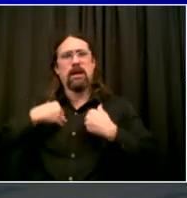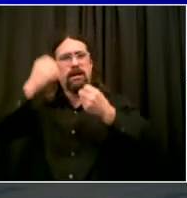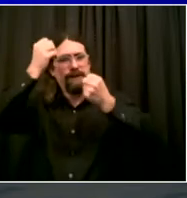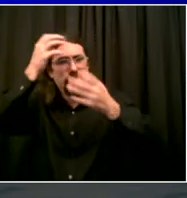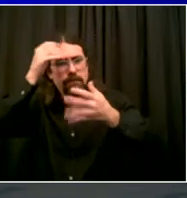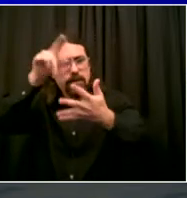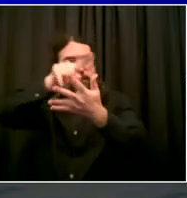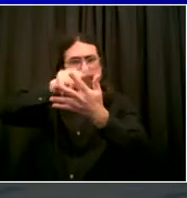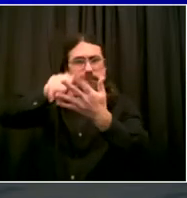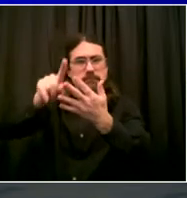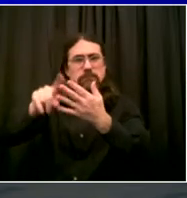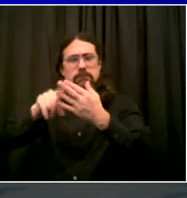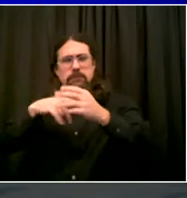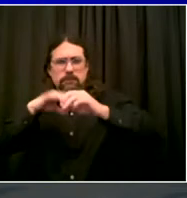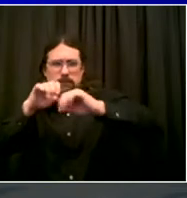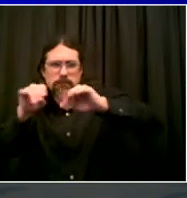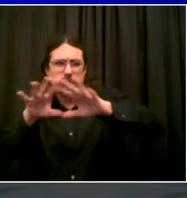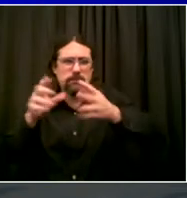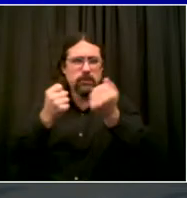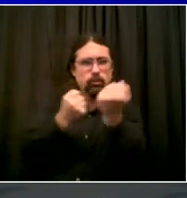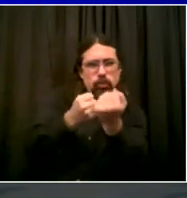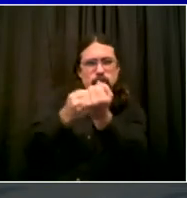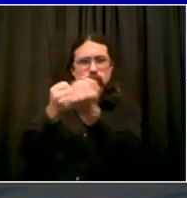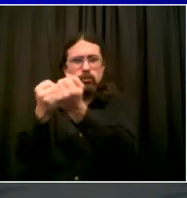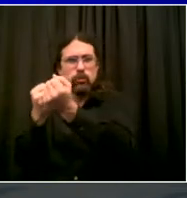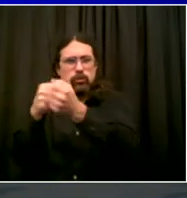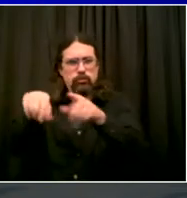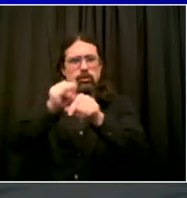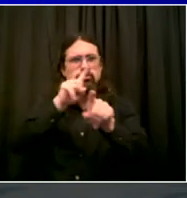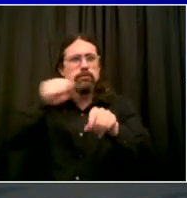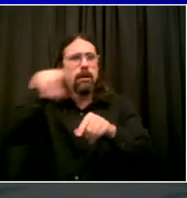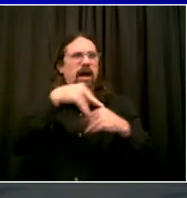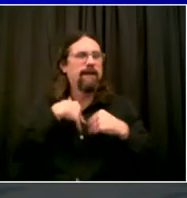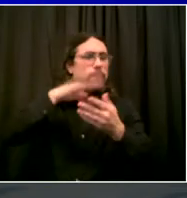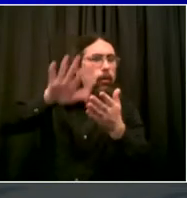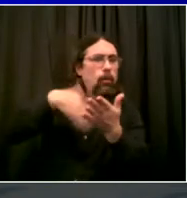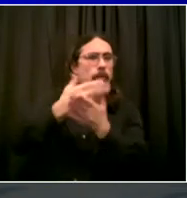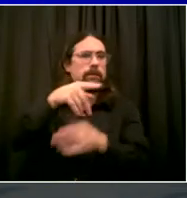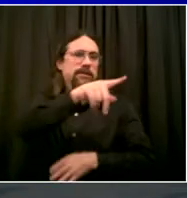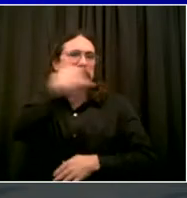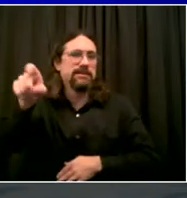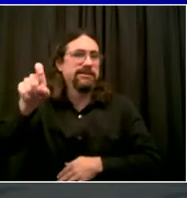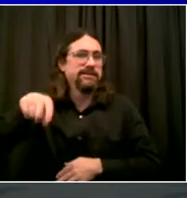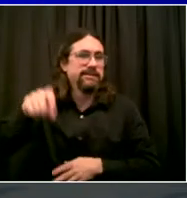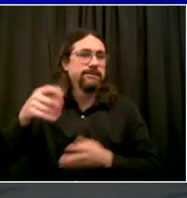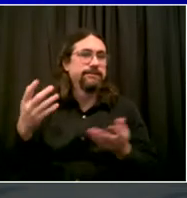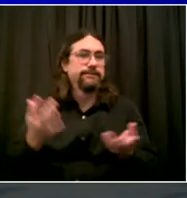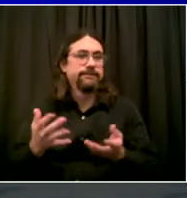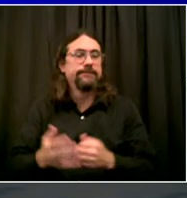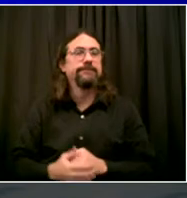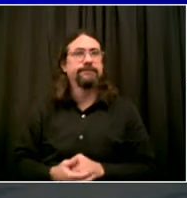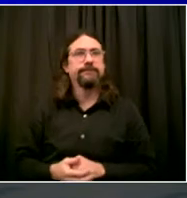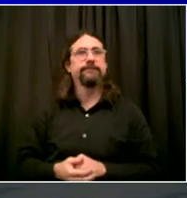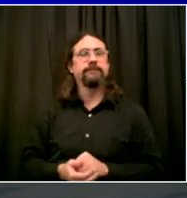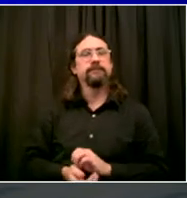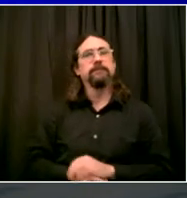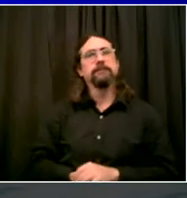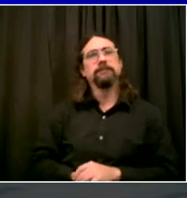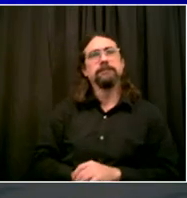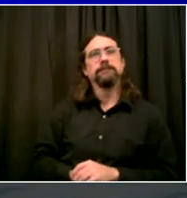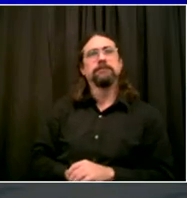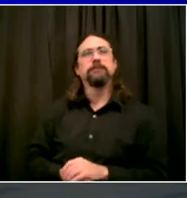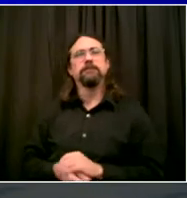unit across all five boroughs. I'm going up to the Bronx today. We're very excited about it. We'll be on Southern Boulevard